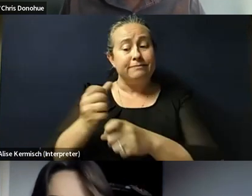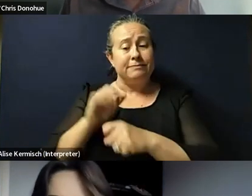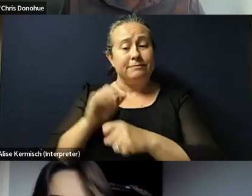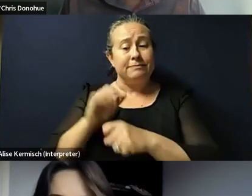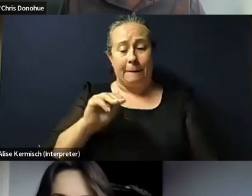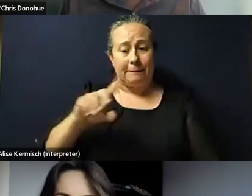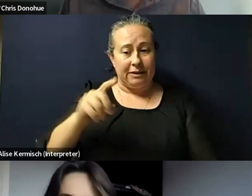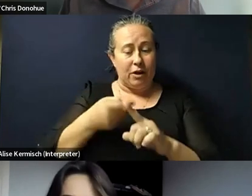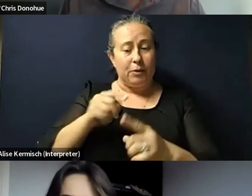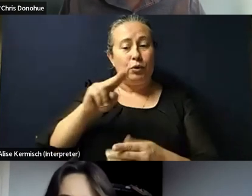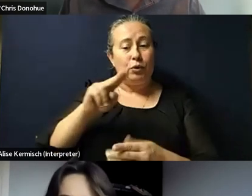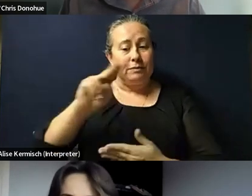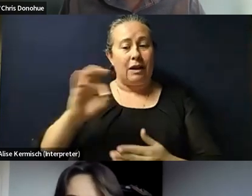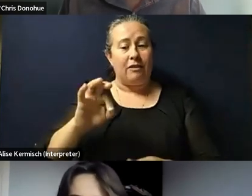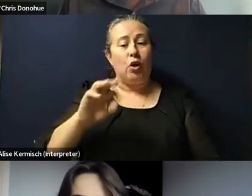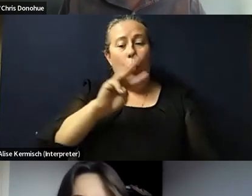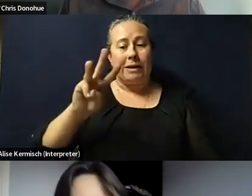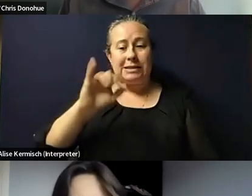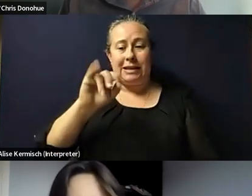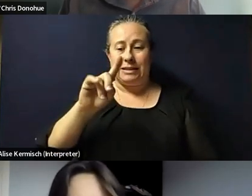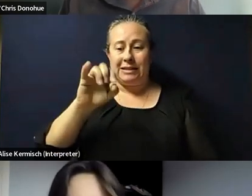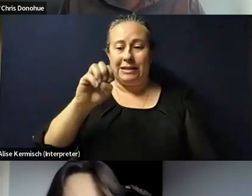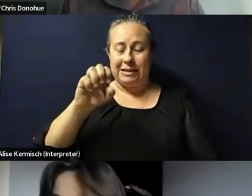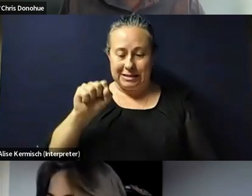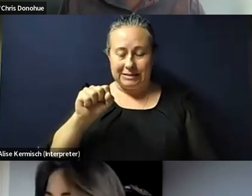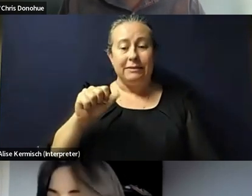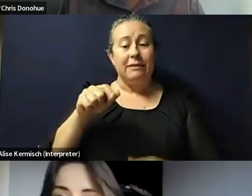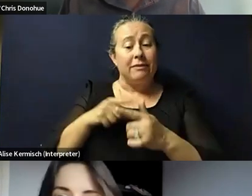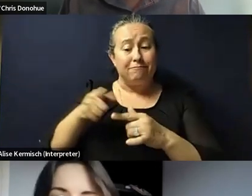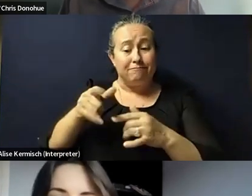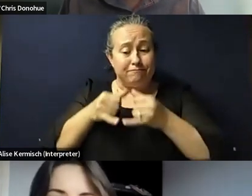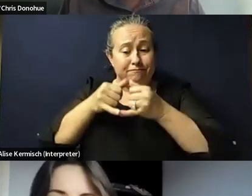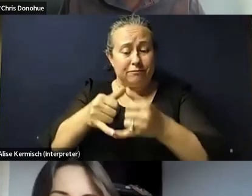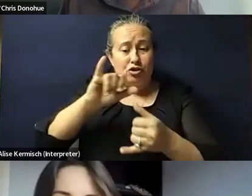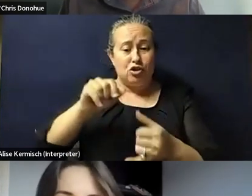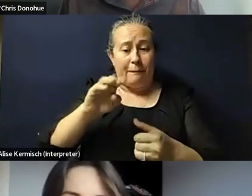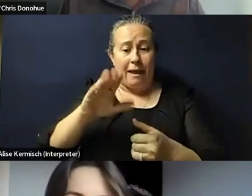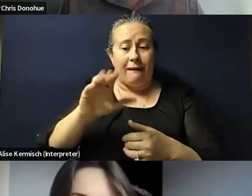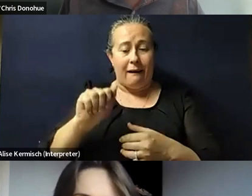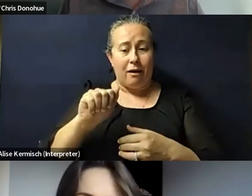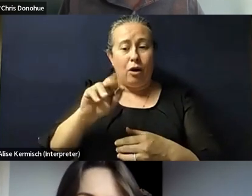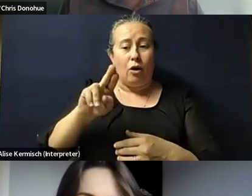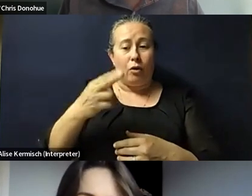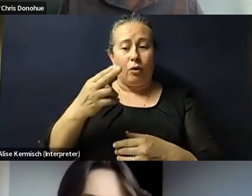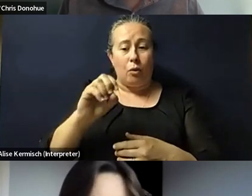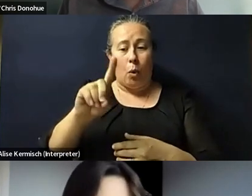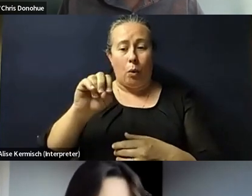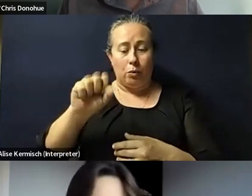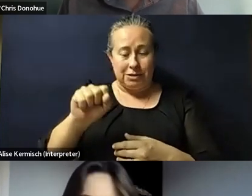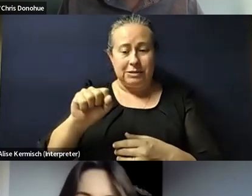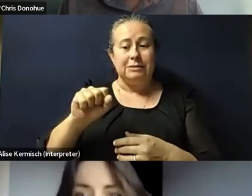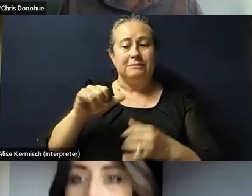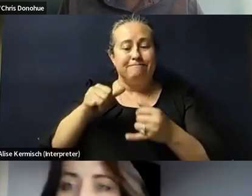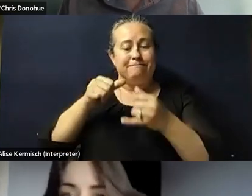of the West Indies in Kingston, Jamaica, after which he was awarded the Jamaica Rhodes Scholarship to the University of Oxford